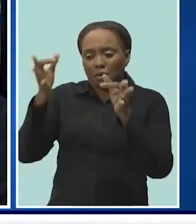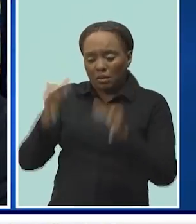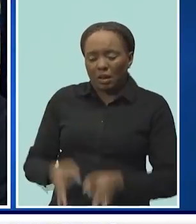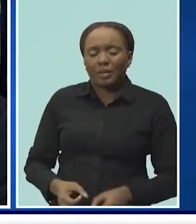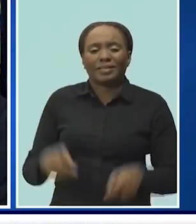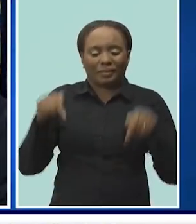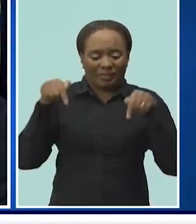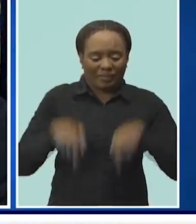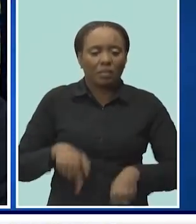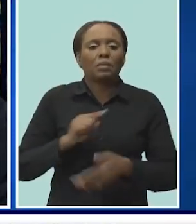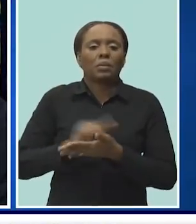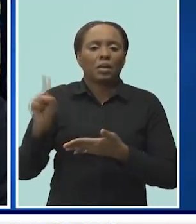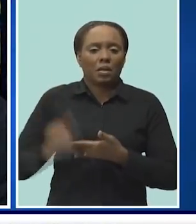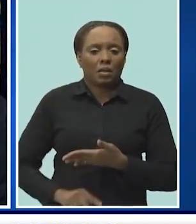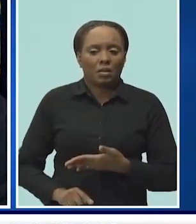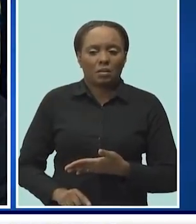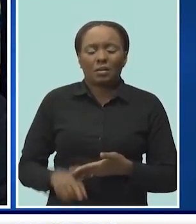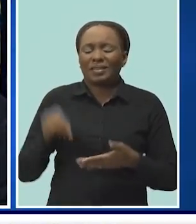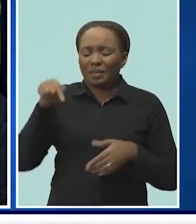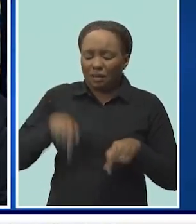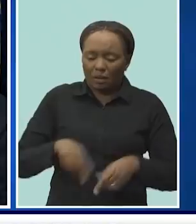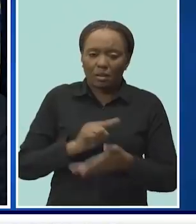what we're going to do for this weekend.